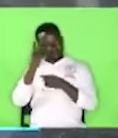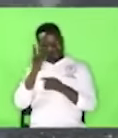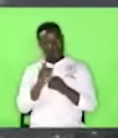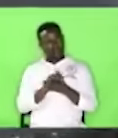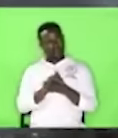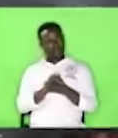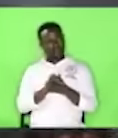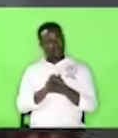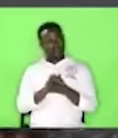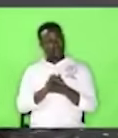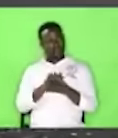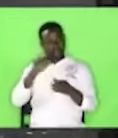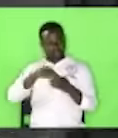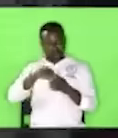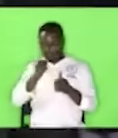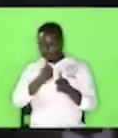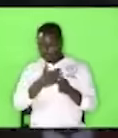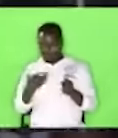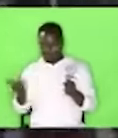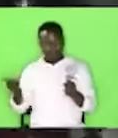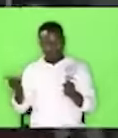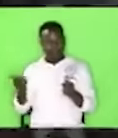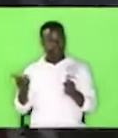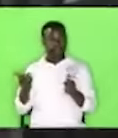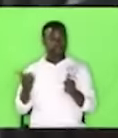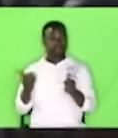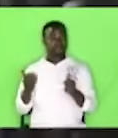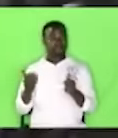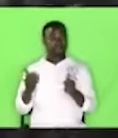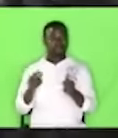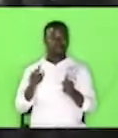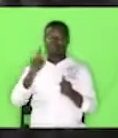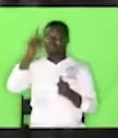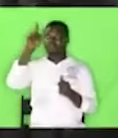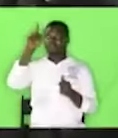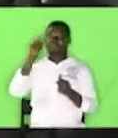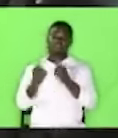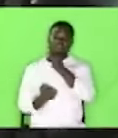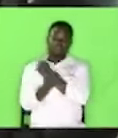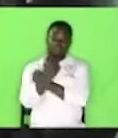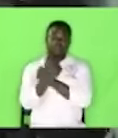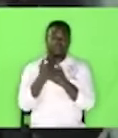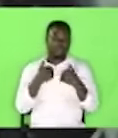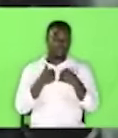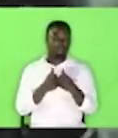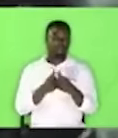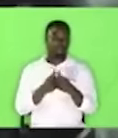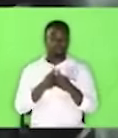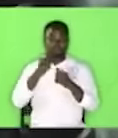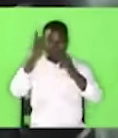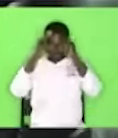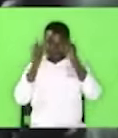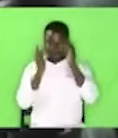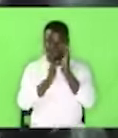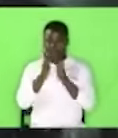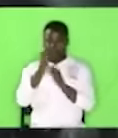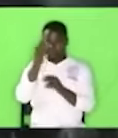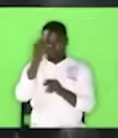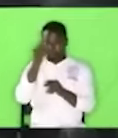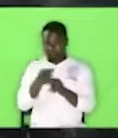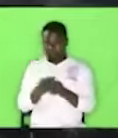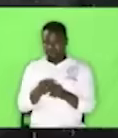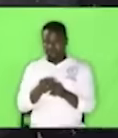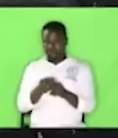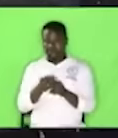in everything he must have the supremacy because the name of Jesus is much